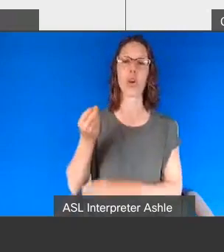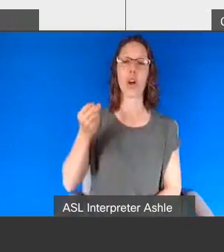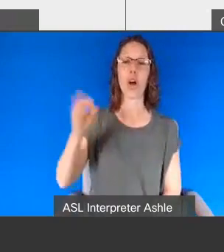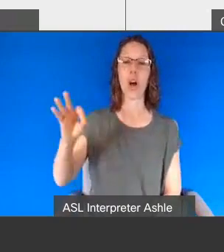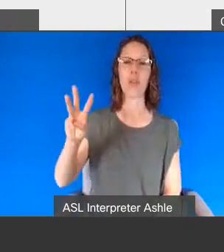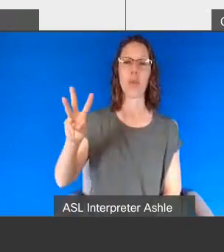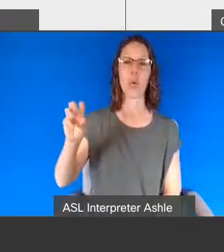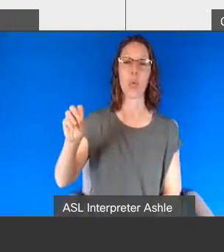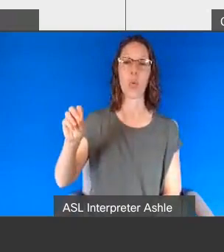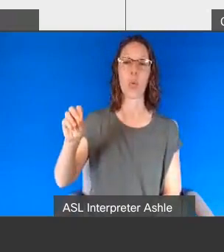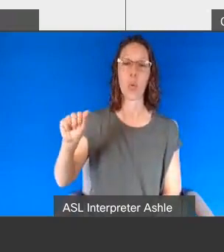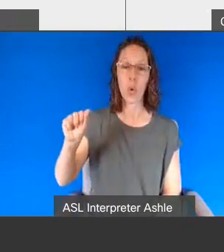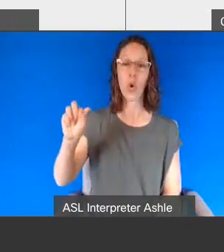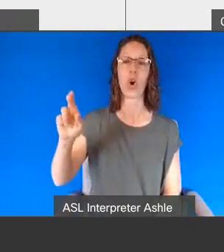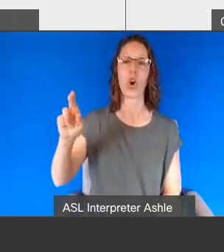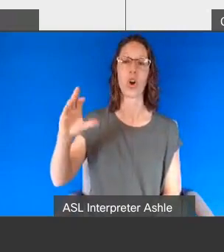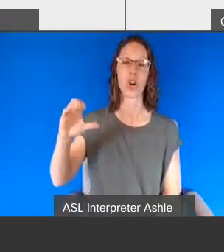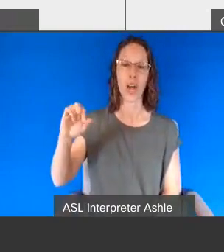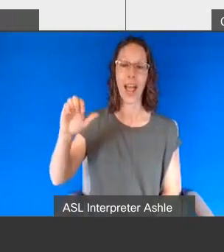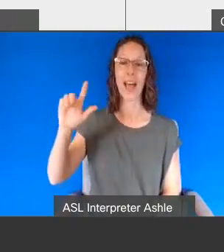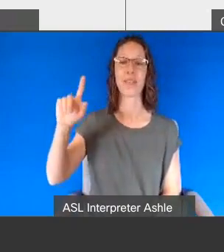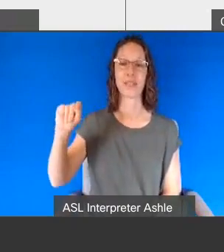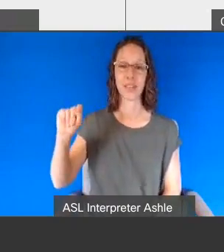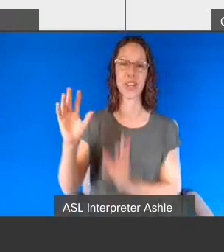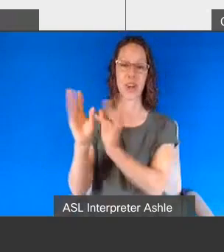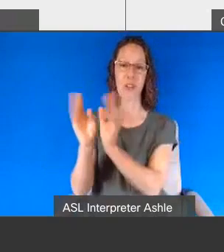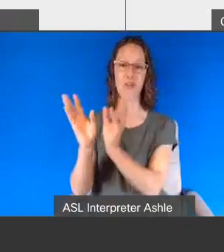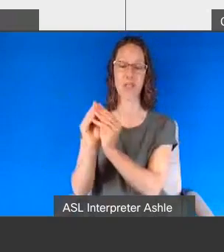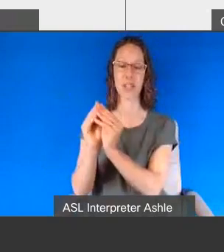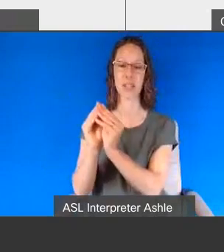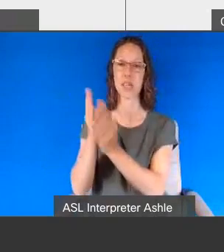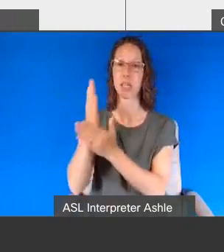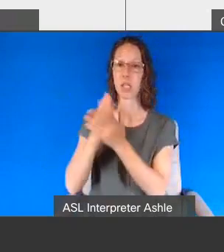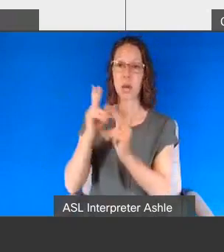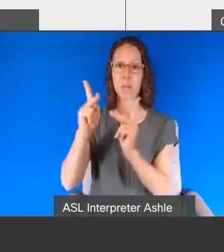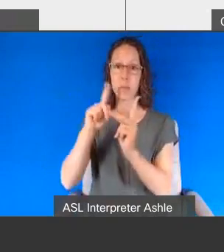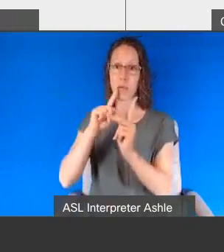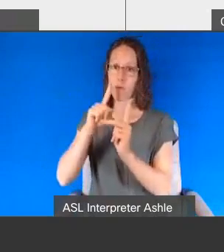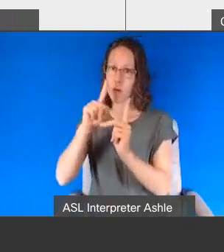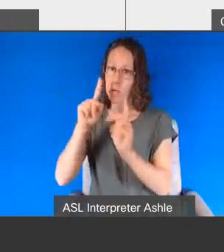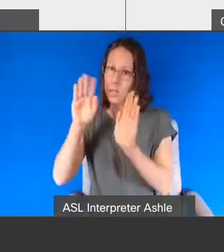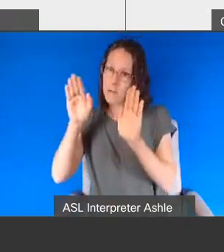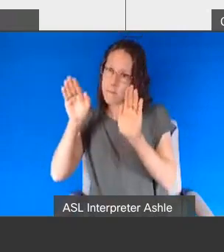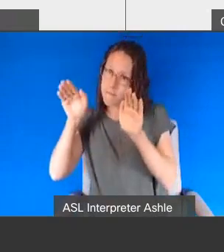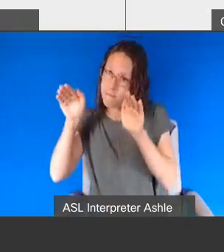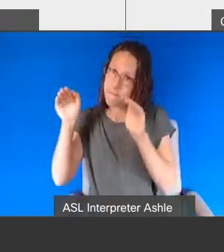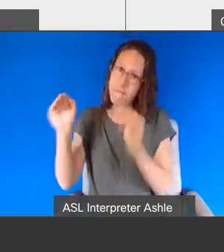conference where it shows how narrow focused some individuals on the spectrum can be about one particular topic we